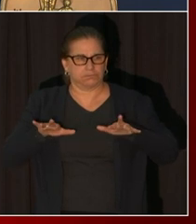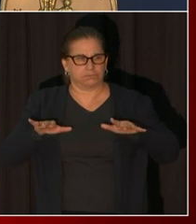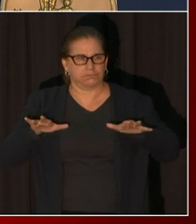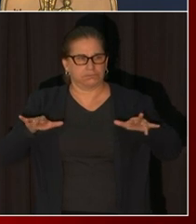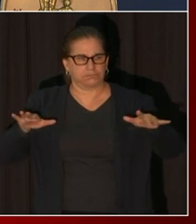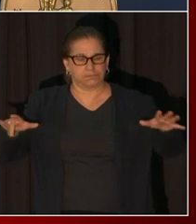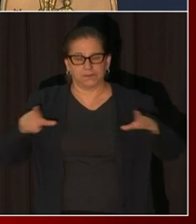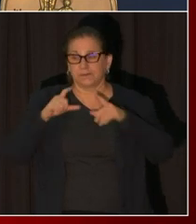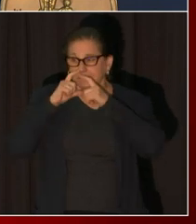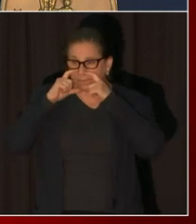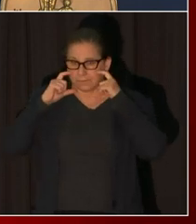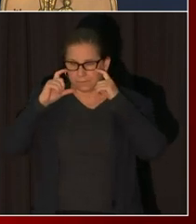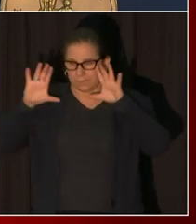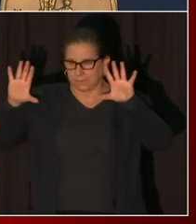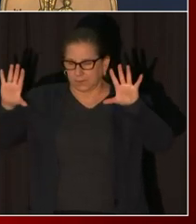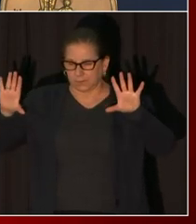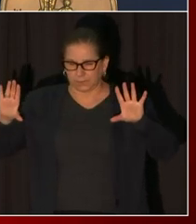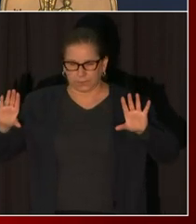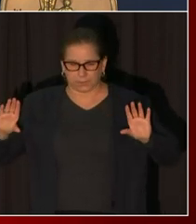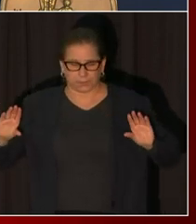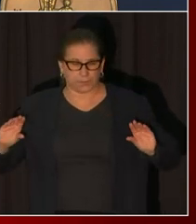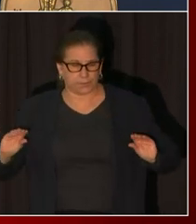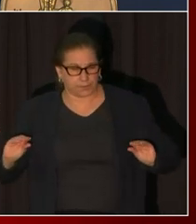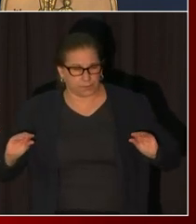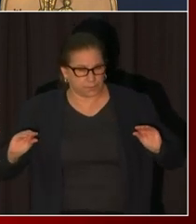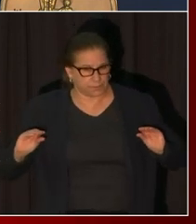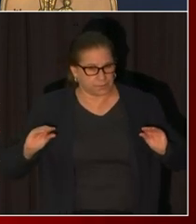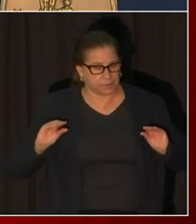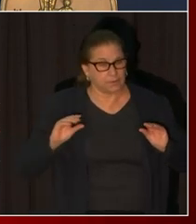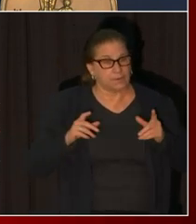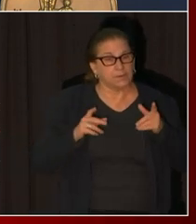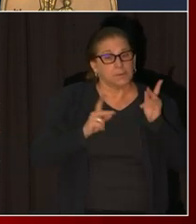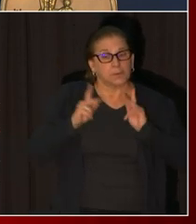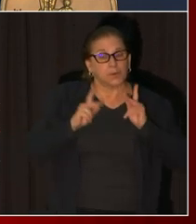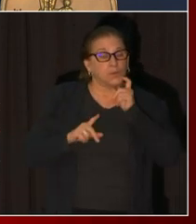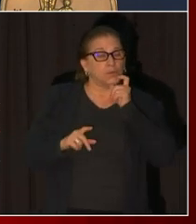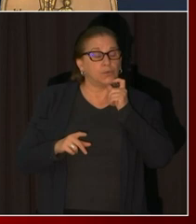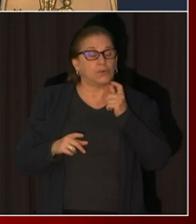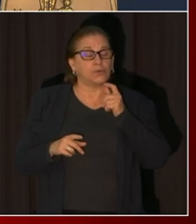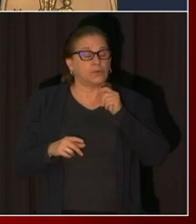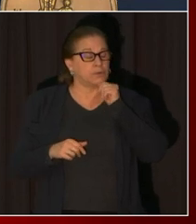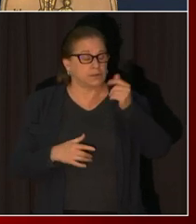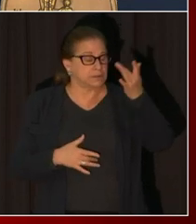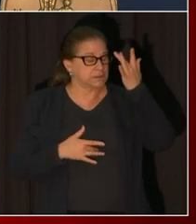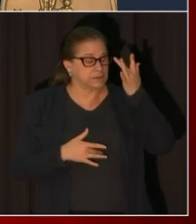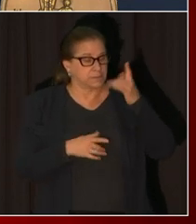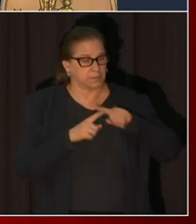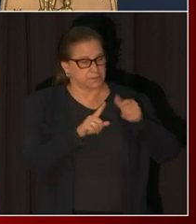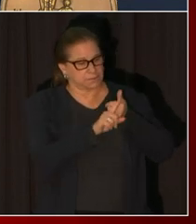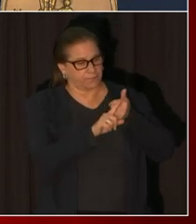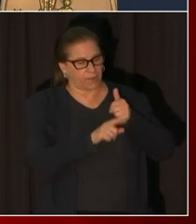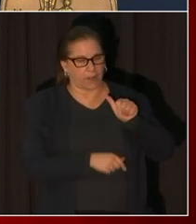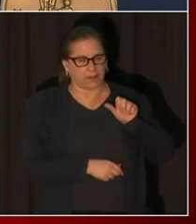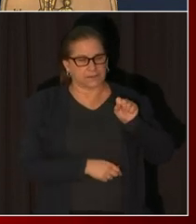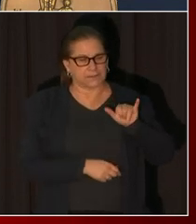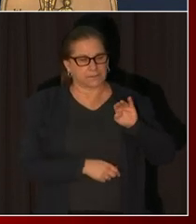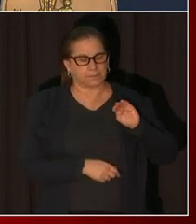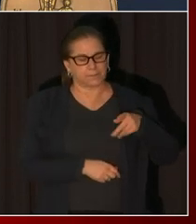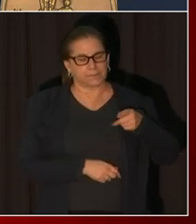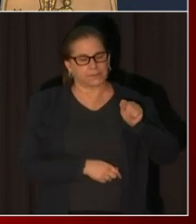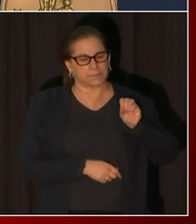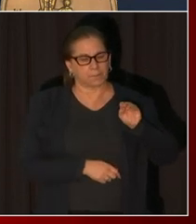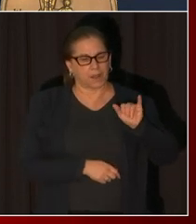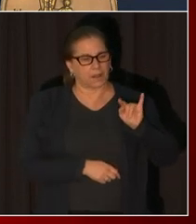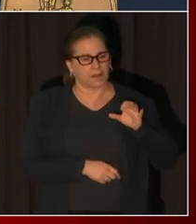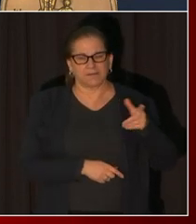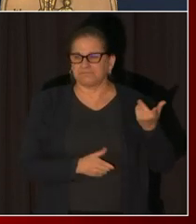and pre-symptomatic people can spread the virus. This virus can spread between people interacting in close proximity through